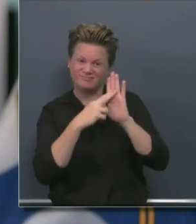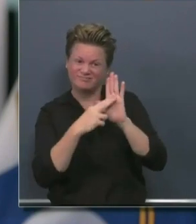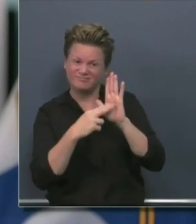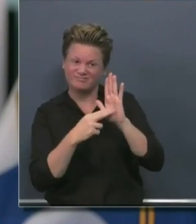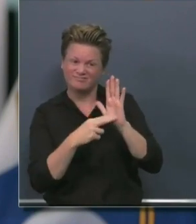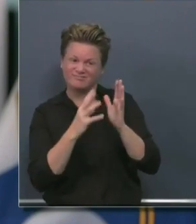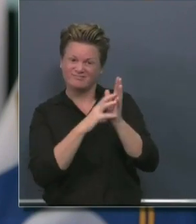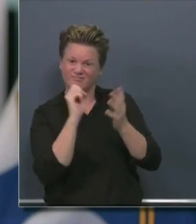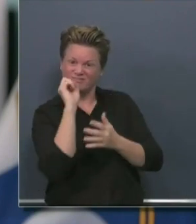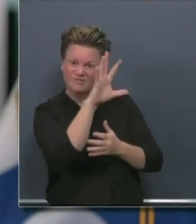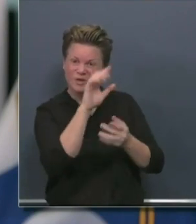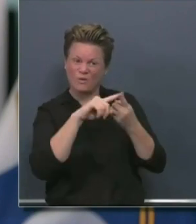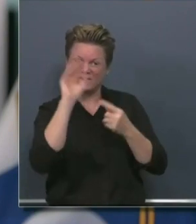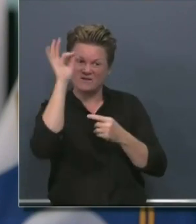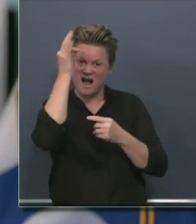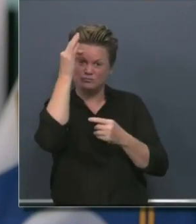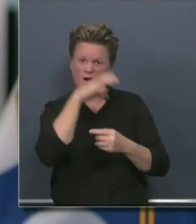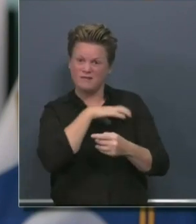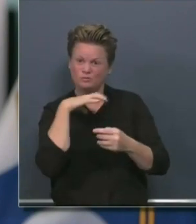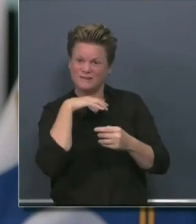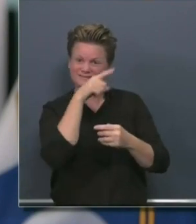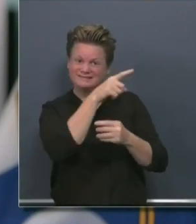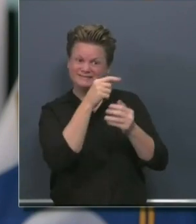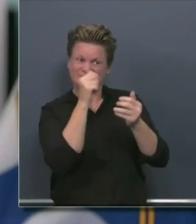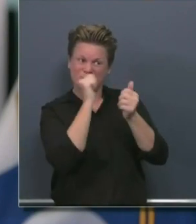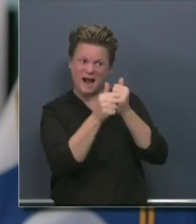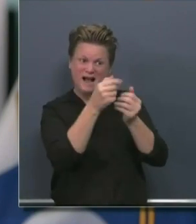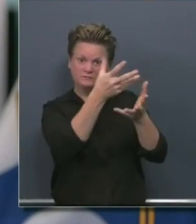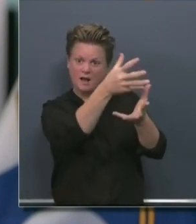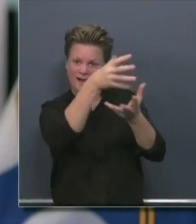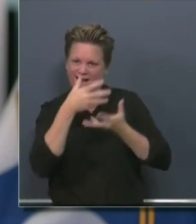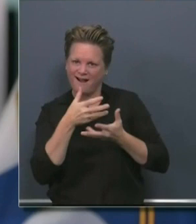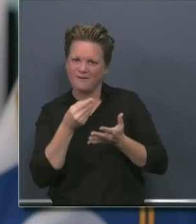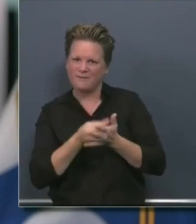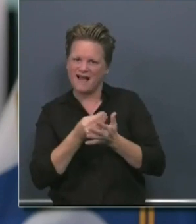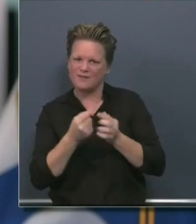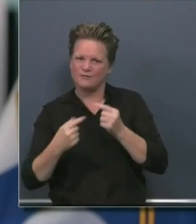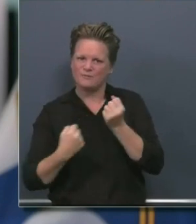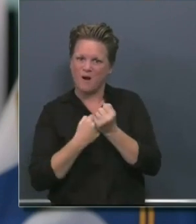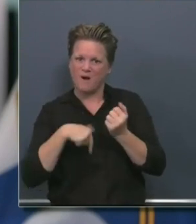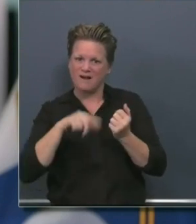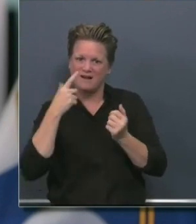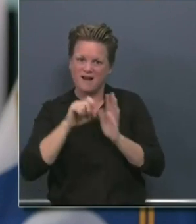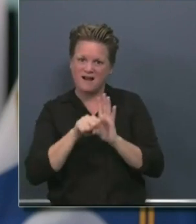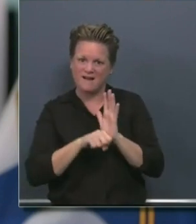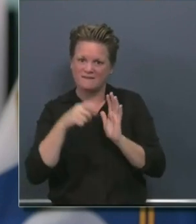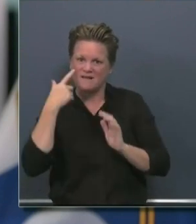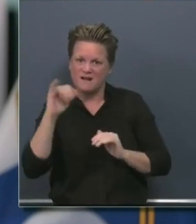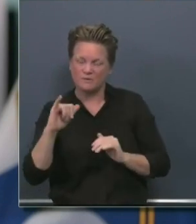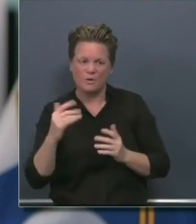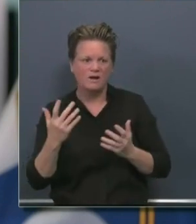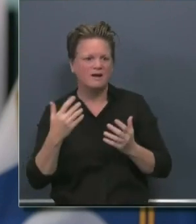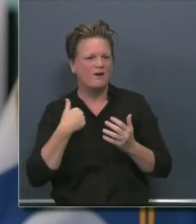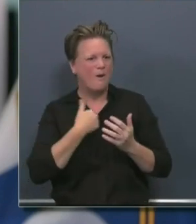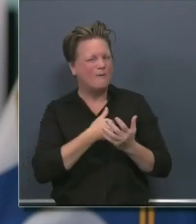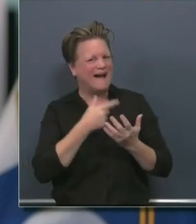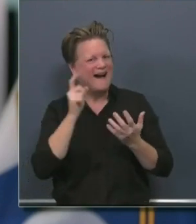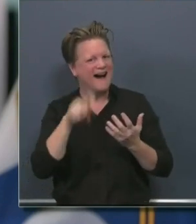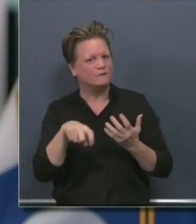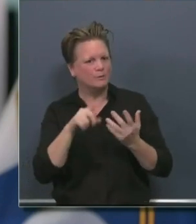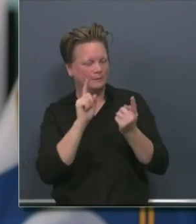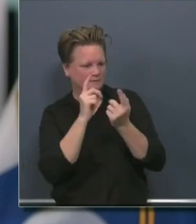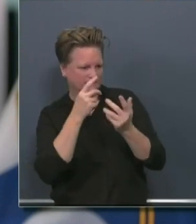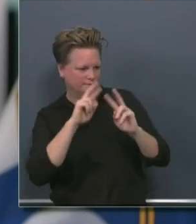spirit. Uh, it's about recognizing, uh, there's regional variations within our own states. I mentioned on multiple occasions.